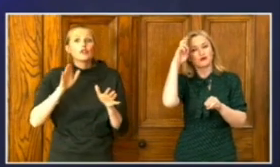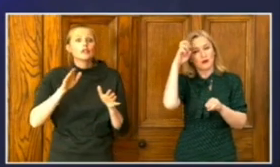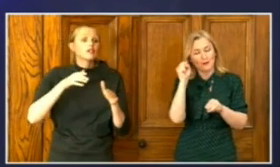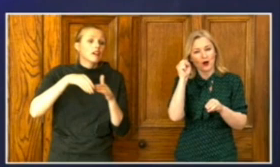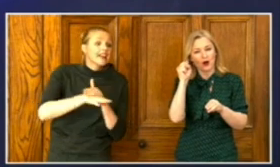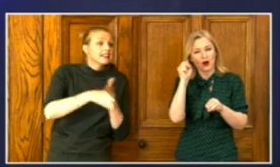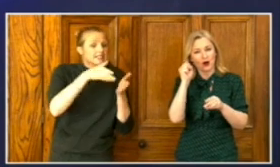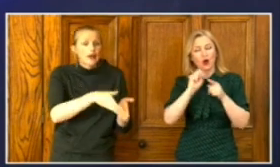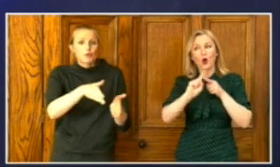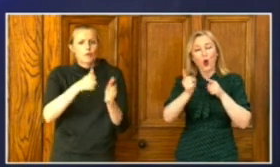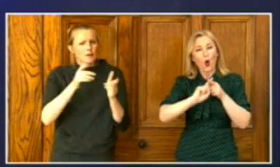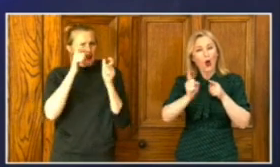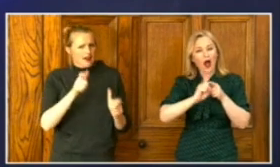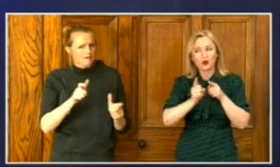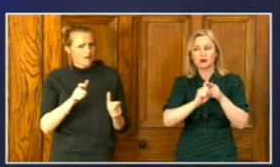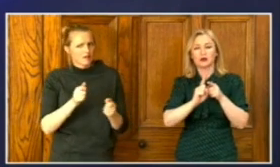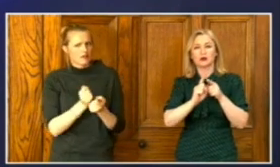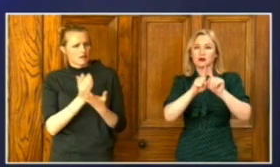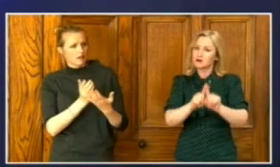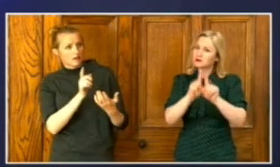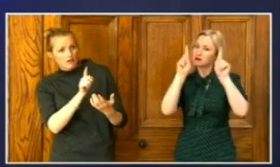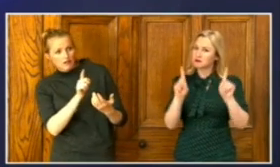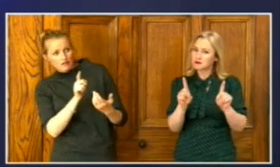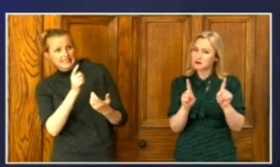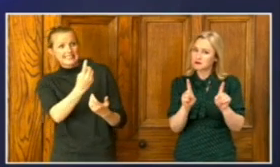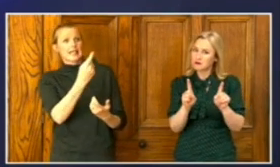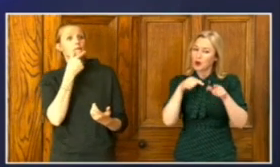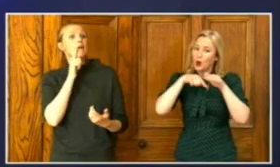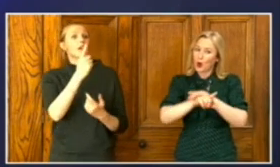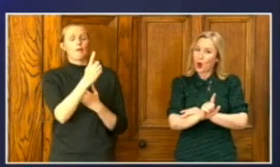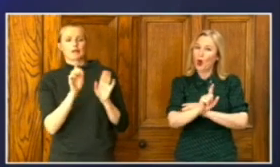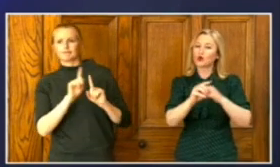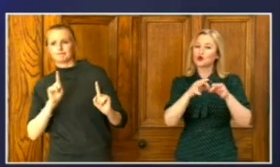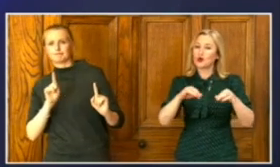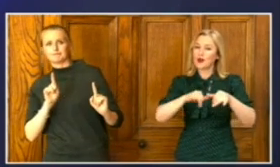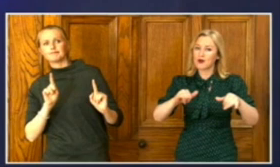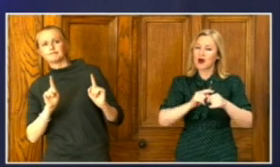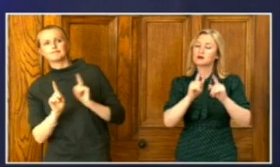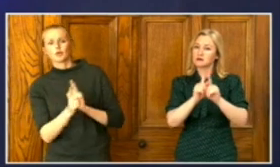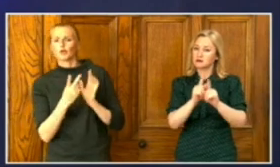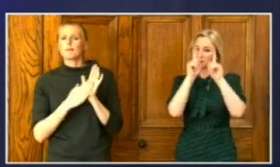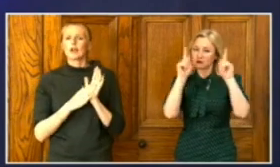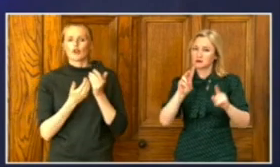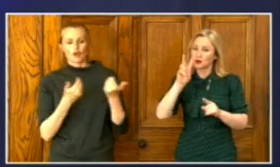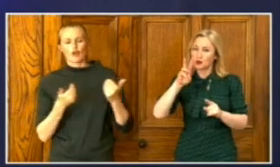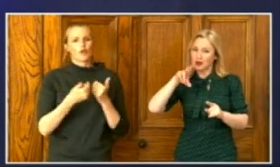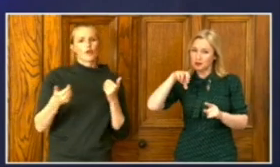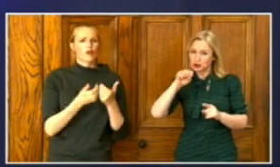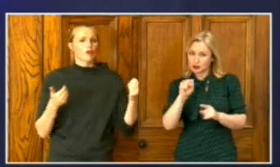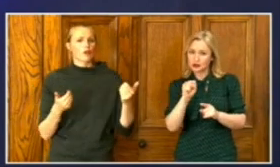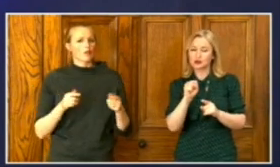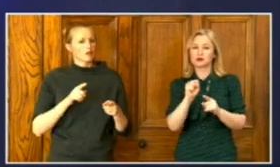in a cemetery, respecting that two metre social distancing rule, limiting their interaction with others and of course